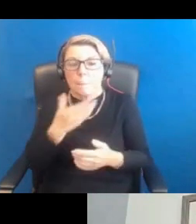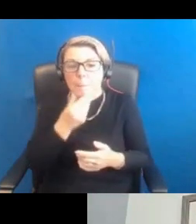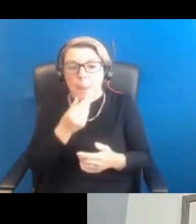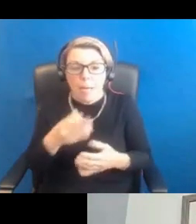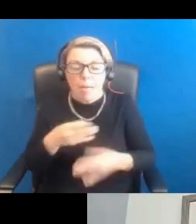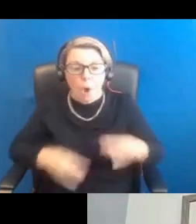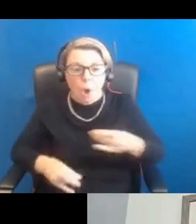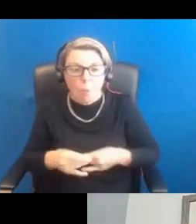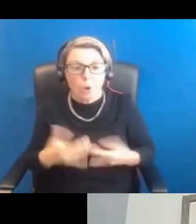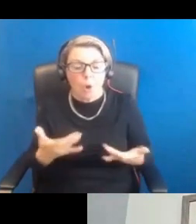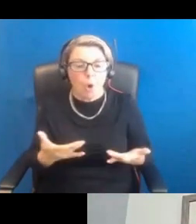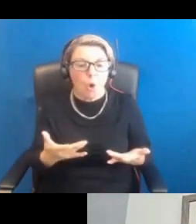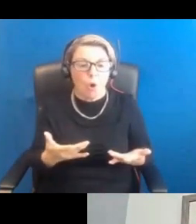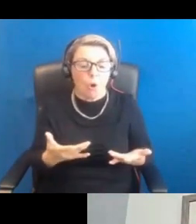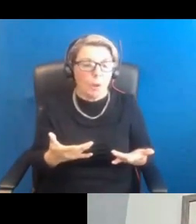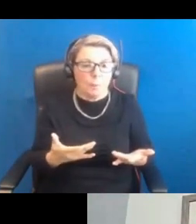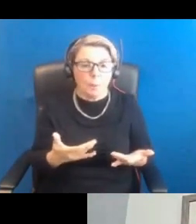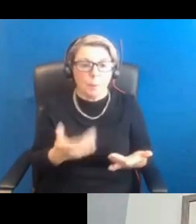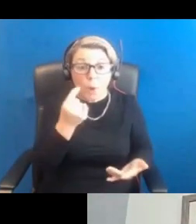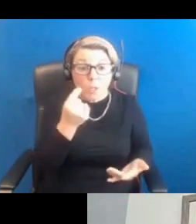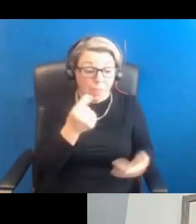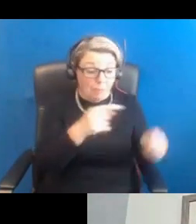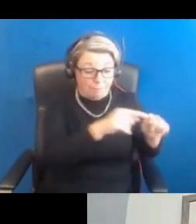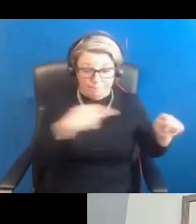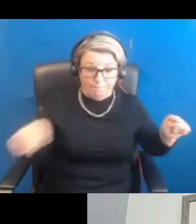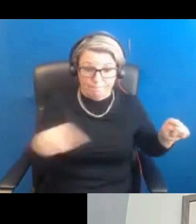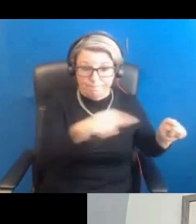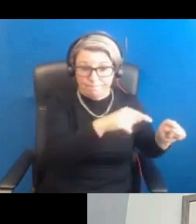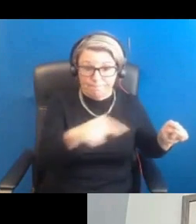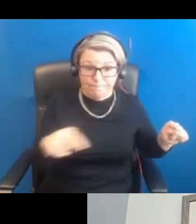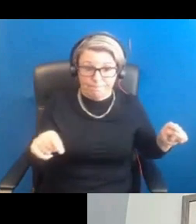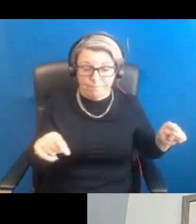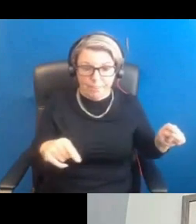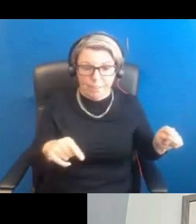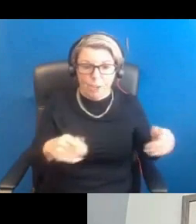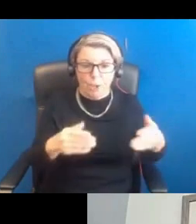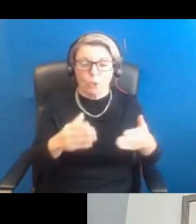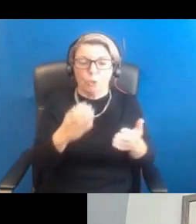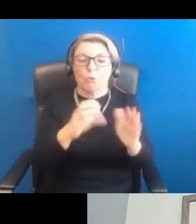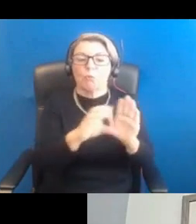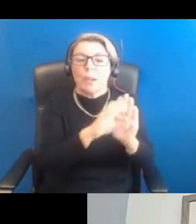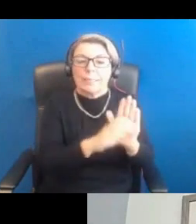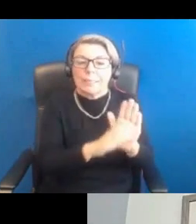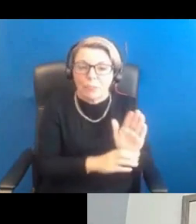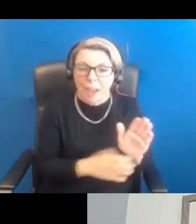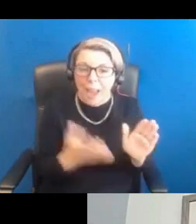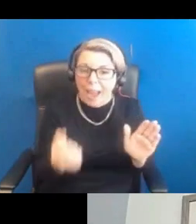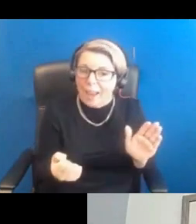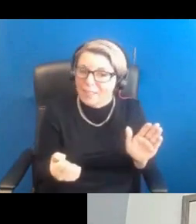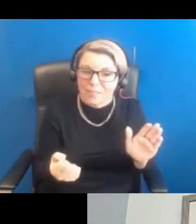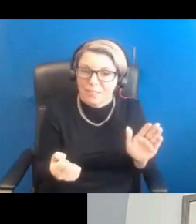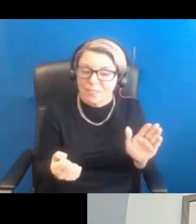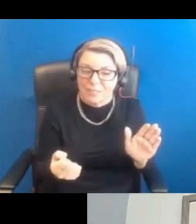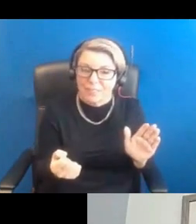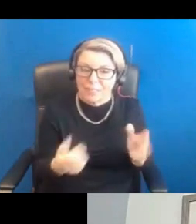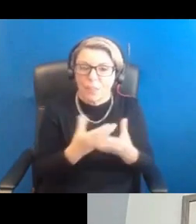probably on that spectrum, but they've not got the criteria for the diagnosis of polycystic ovary syndrome, okay? And